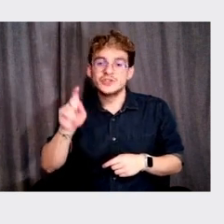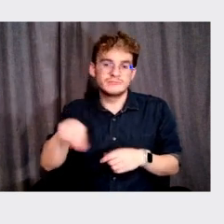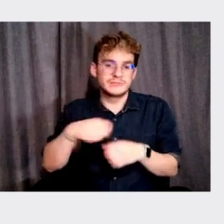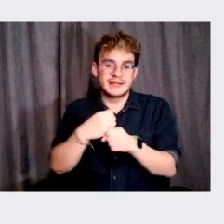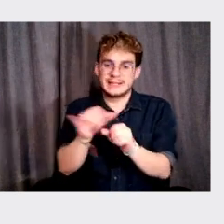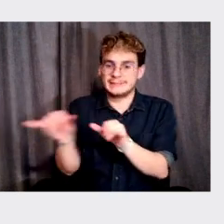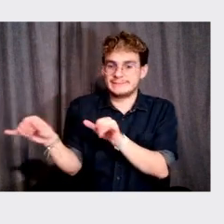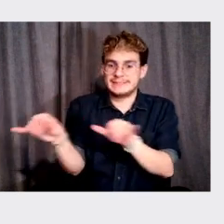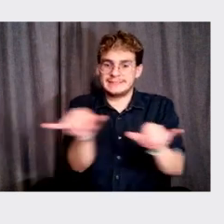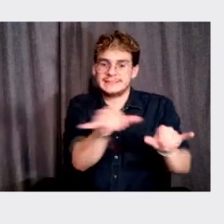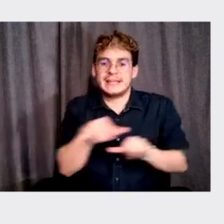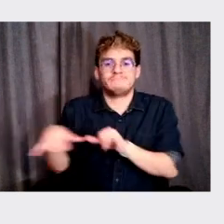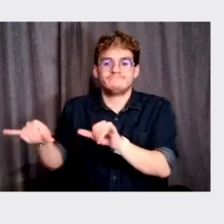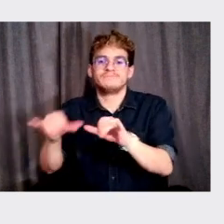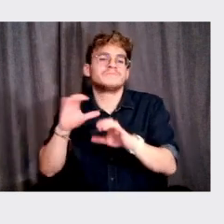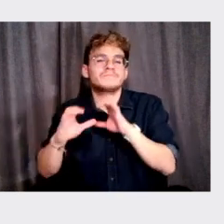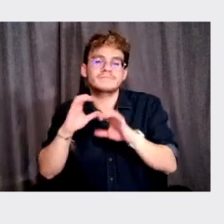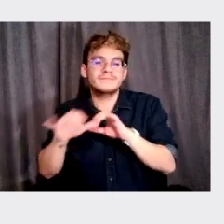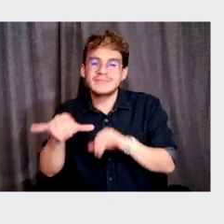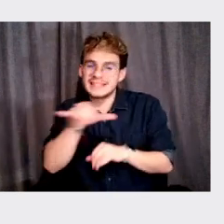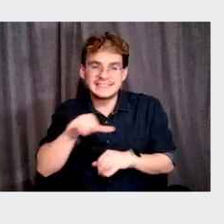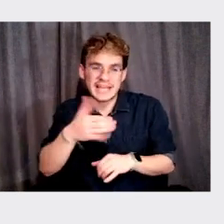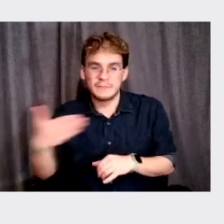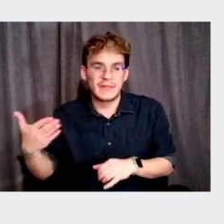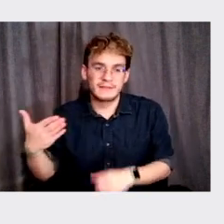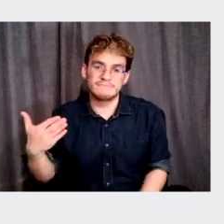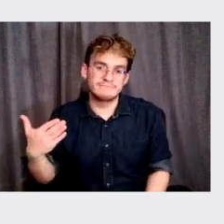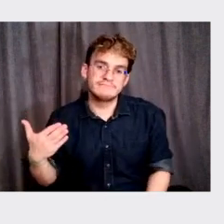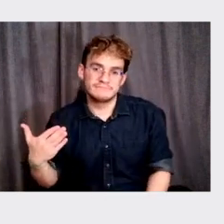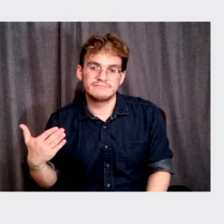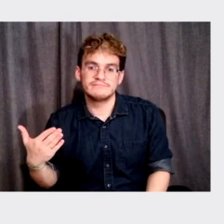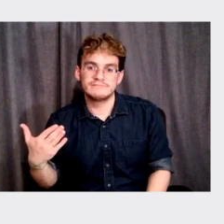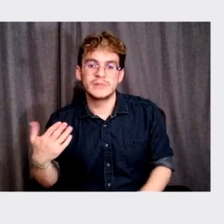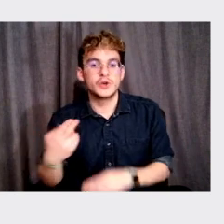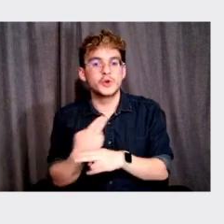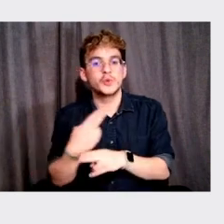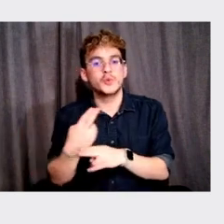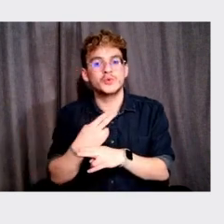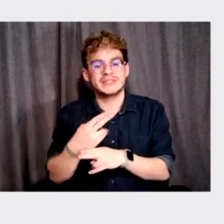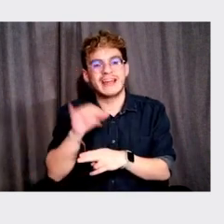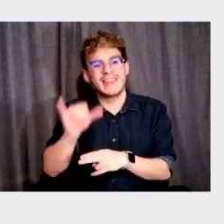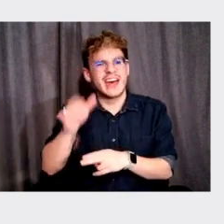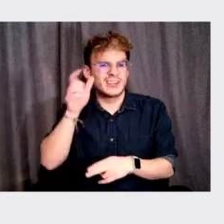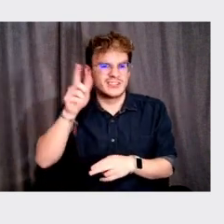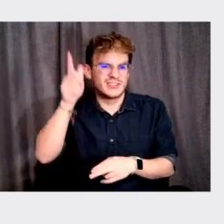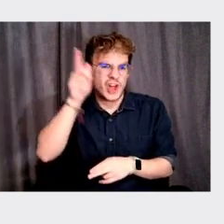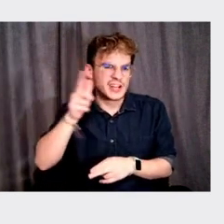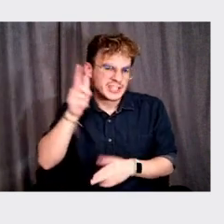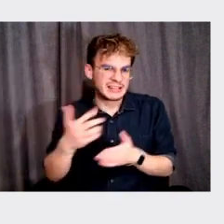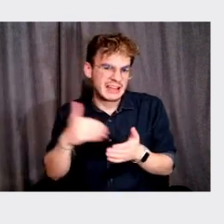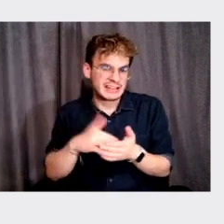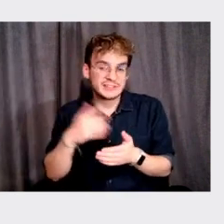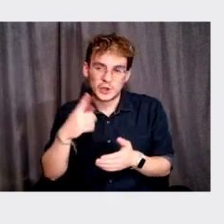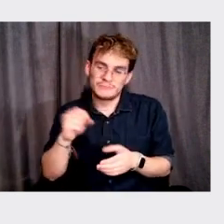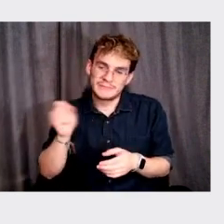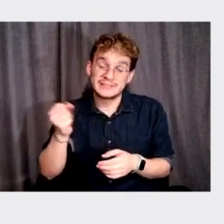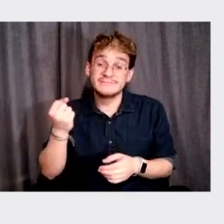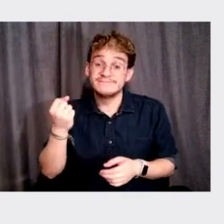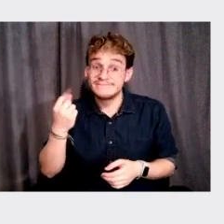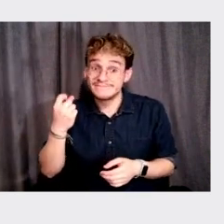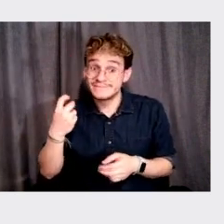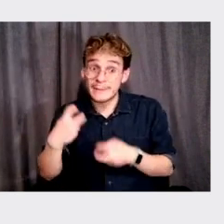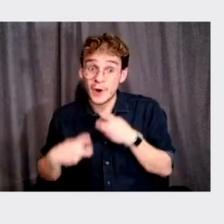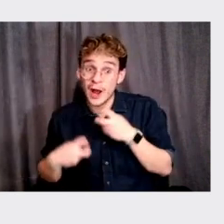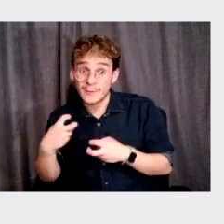same, uh, communicating the same thing and, and, and, sort of using the same logic. Right. So I think, uh, for sure, the problem with New